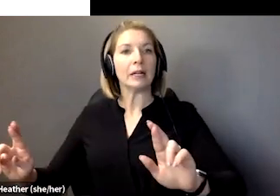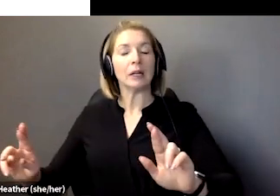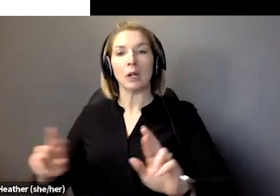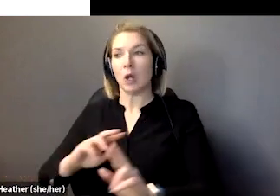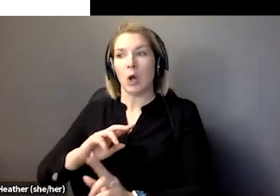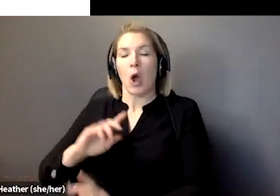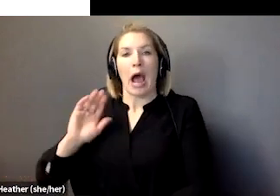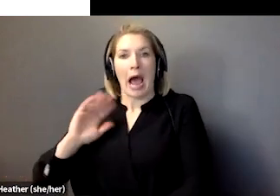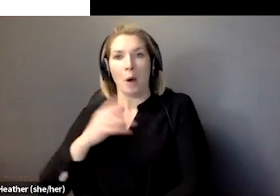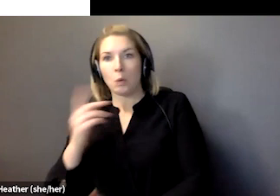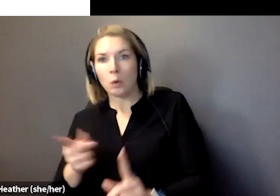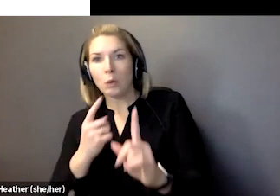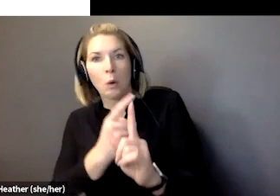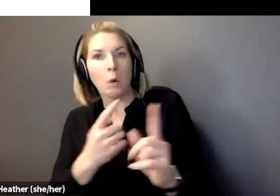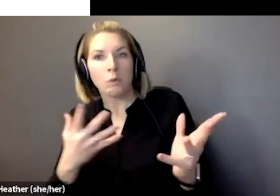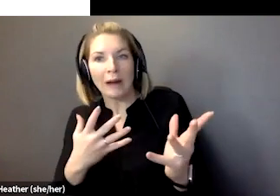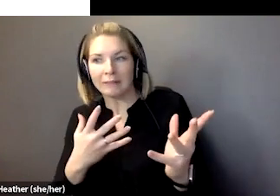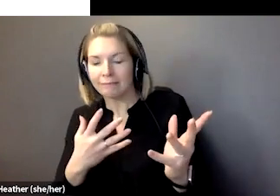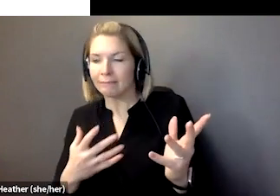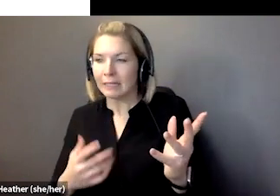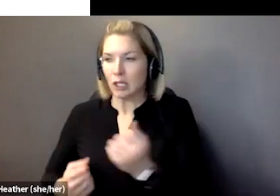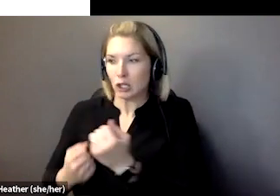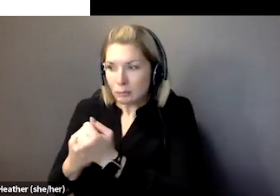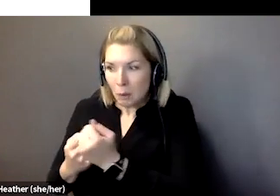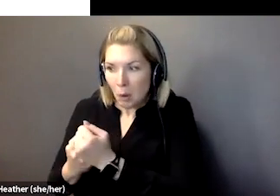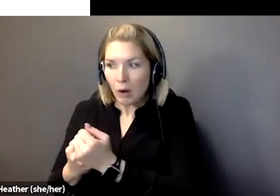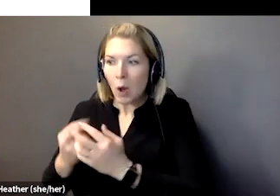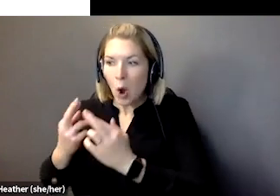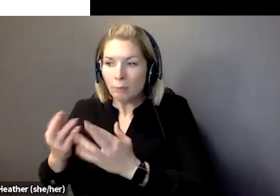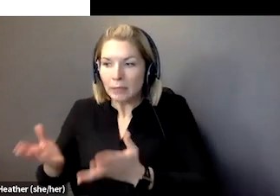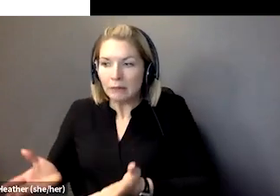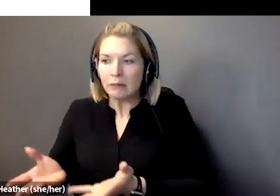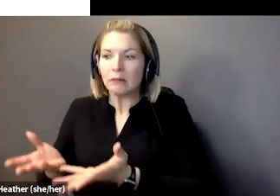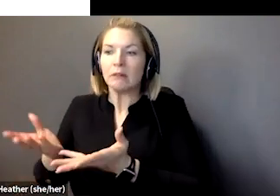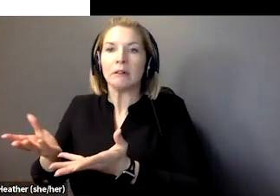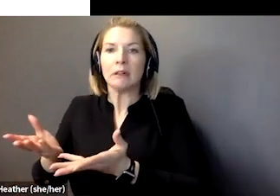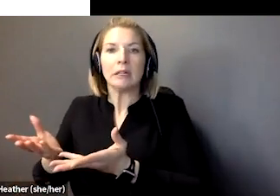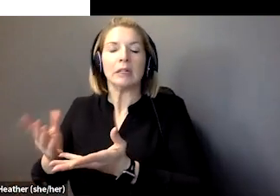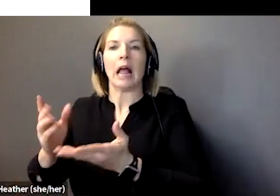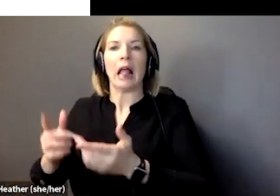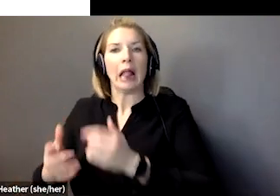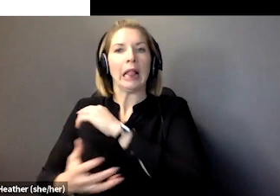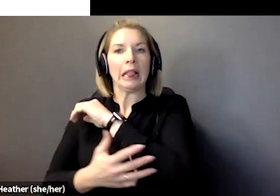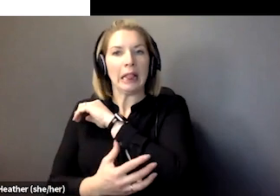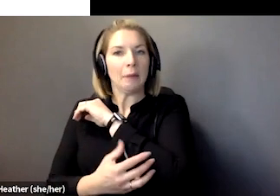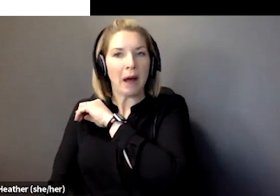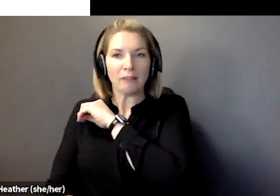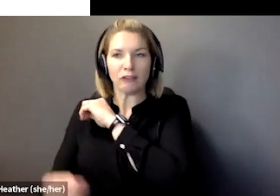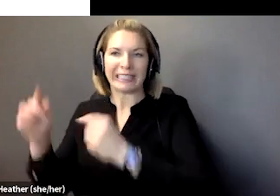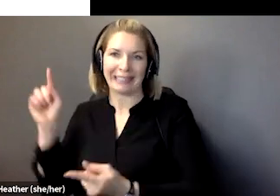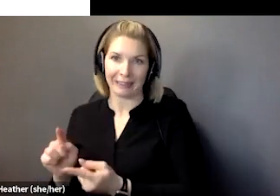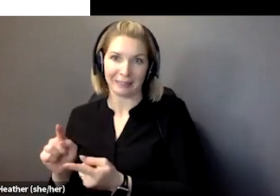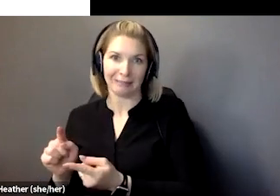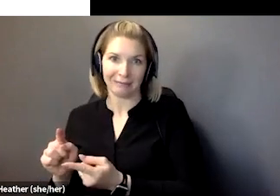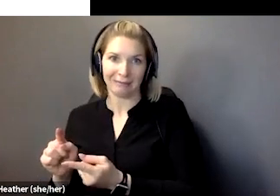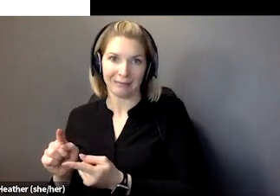and their families out of poverty. And it's meant to be, or is designed to be a major source